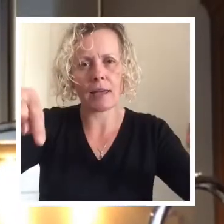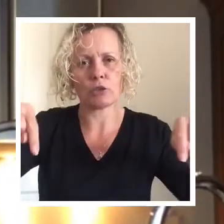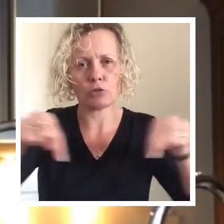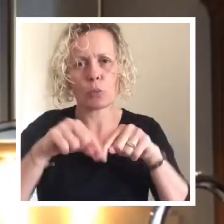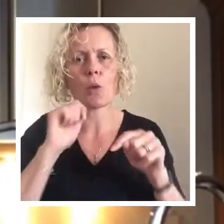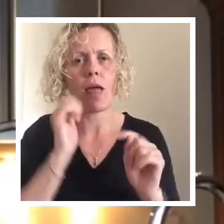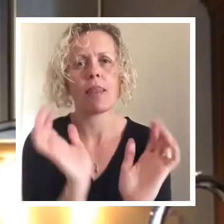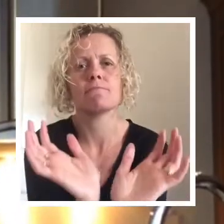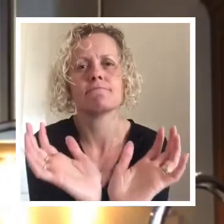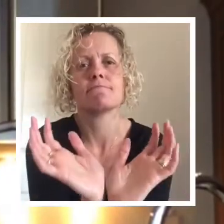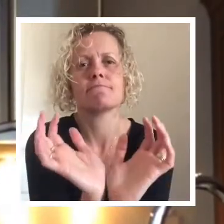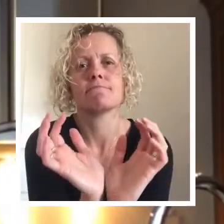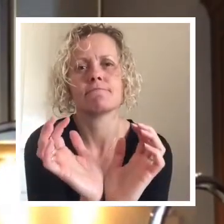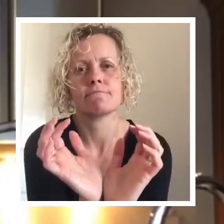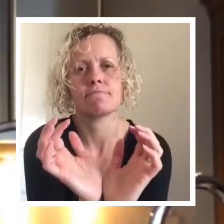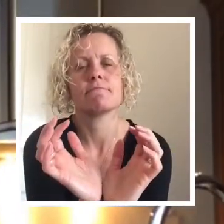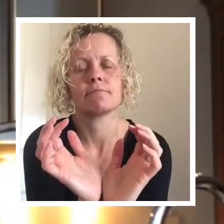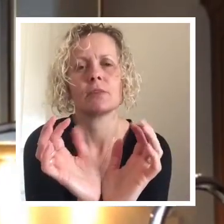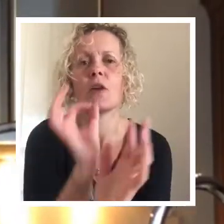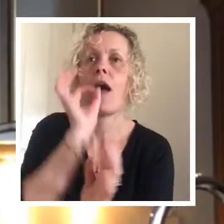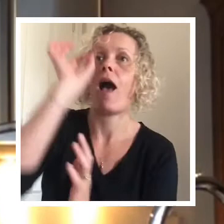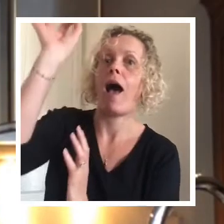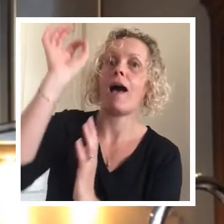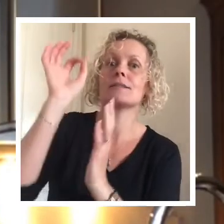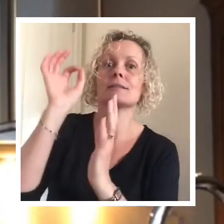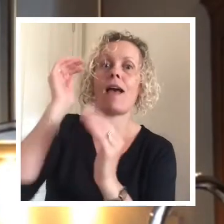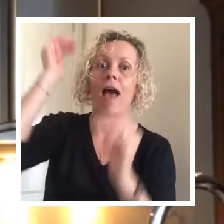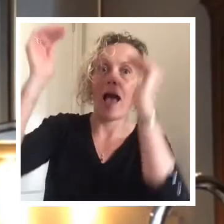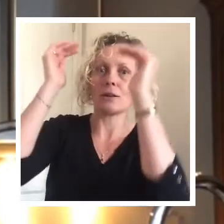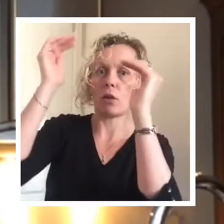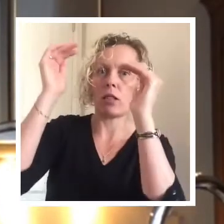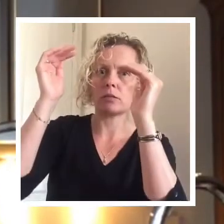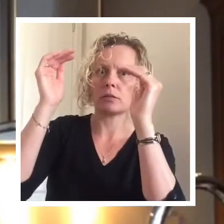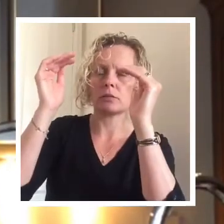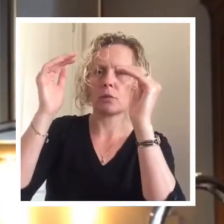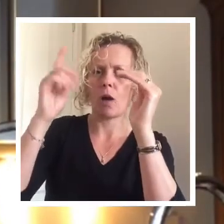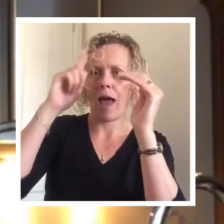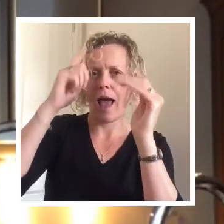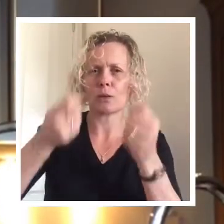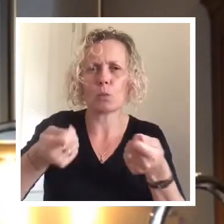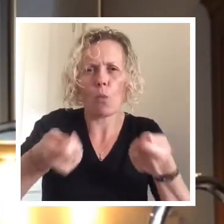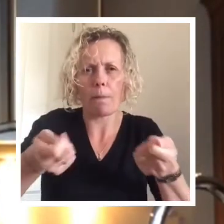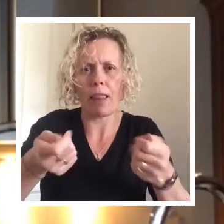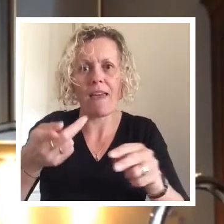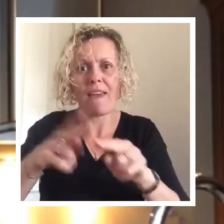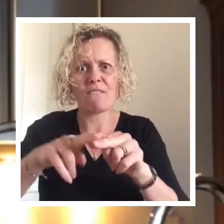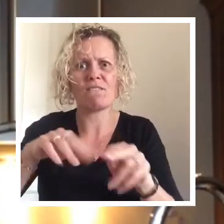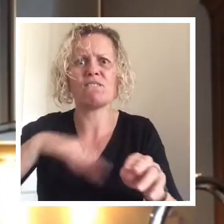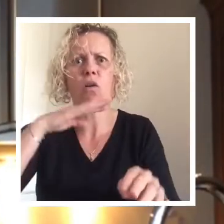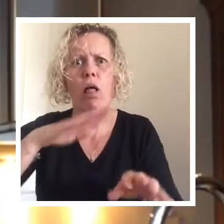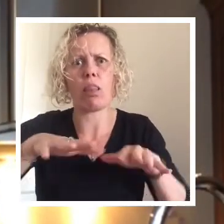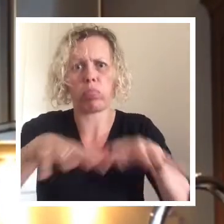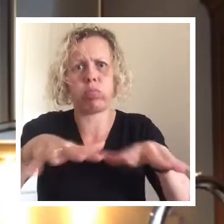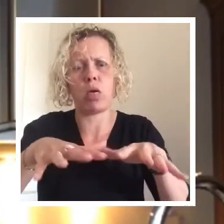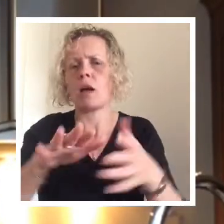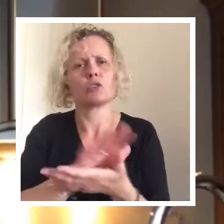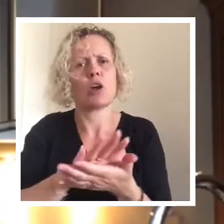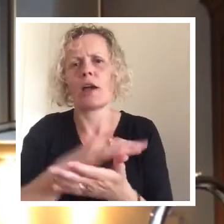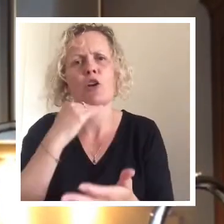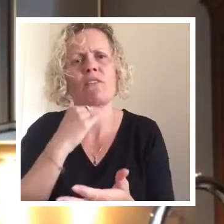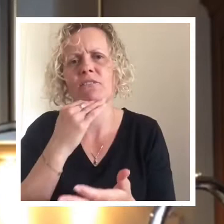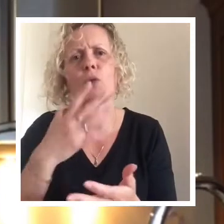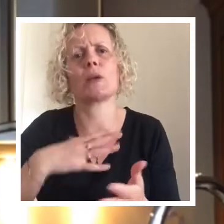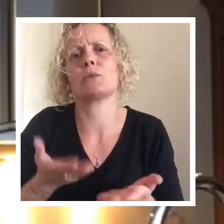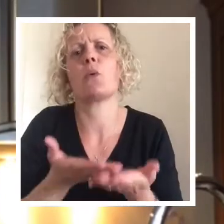a little bit crispy on the top and if one of your adults gives it a little bit of a wobble, if the whole cake's wobbling it's not quite